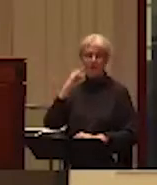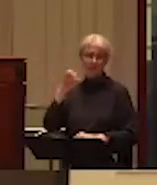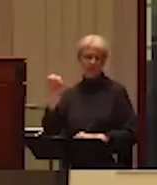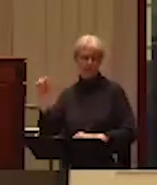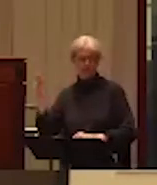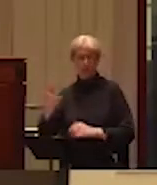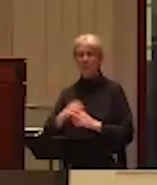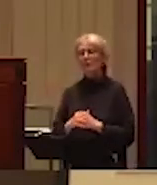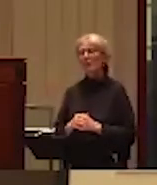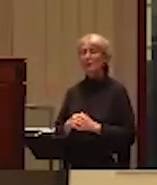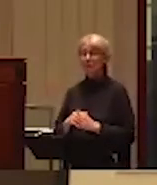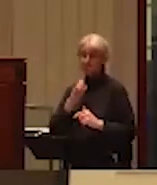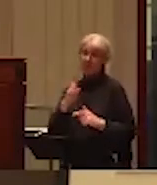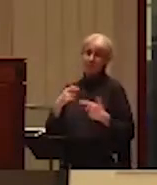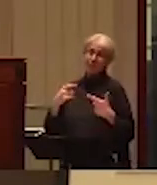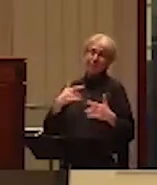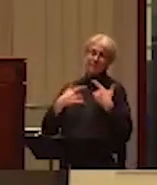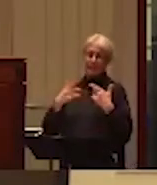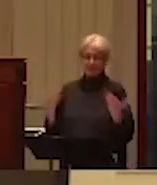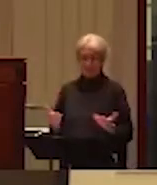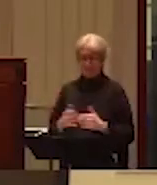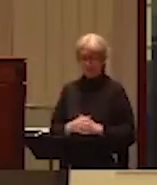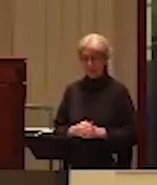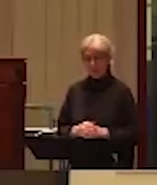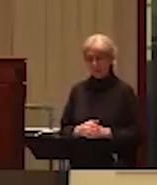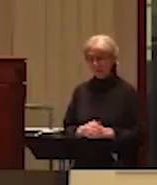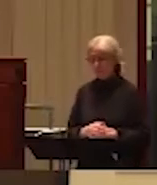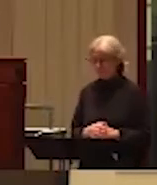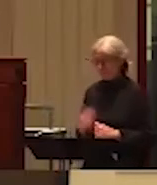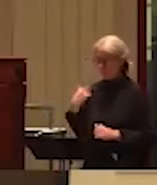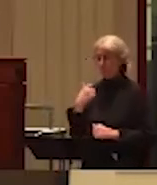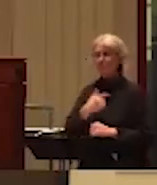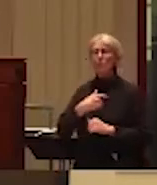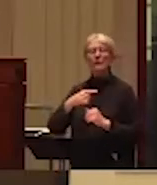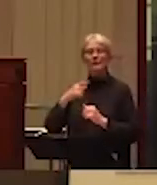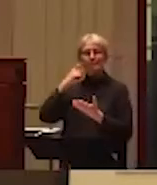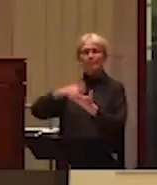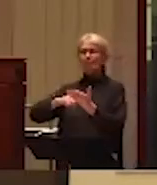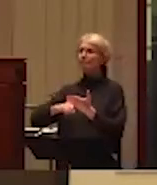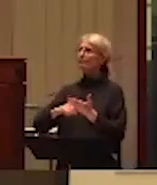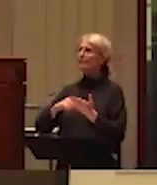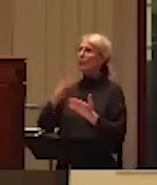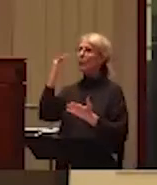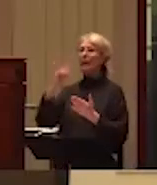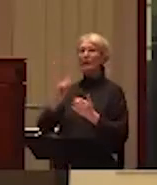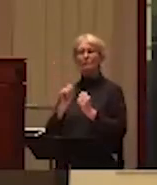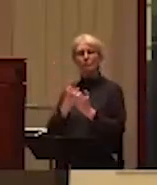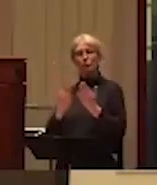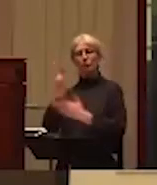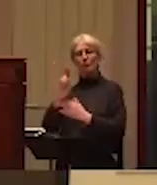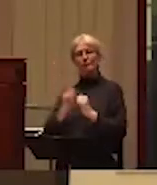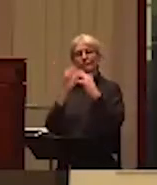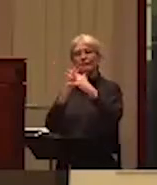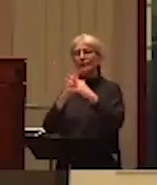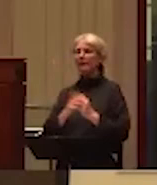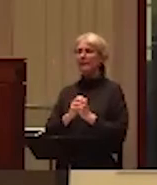I'm excited to be here. The event highlights one of the things universities are here to do and that's to explore